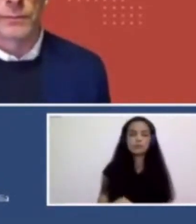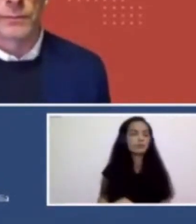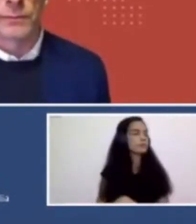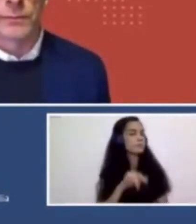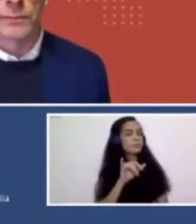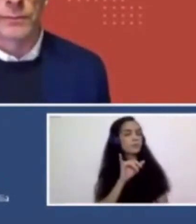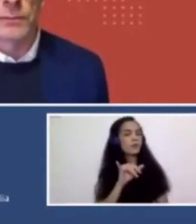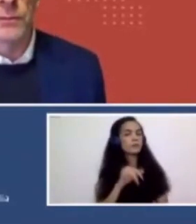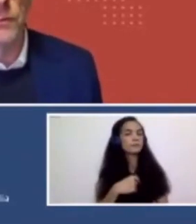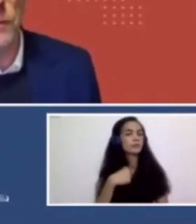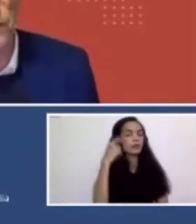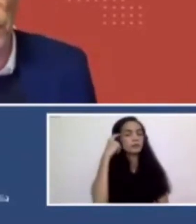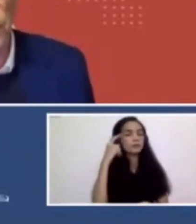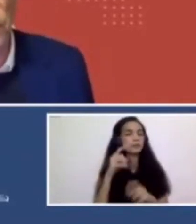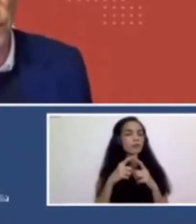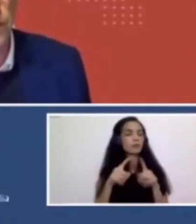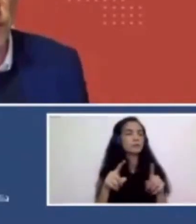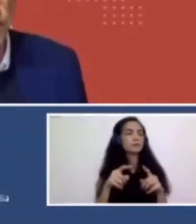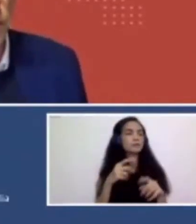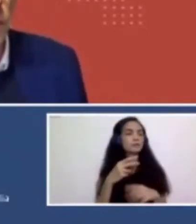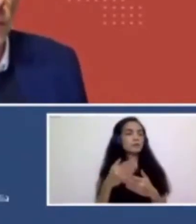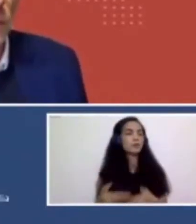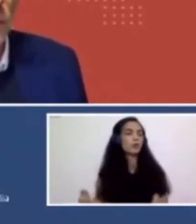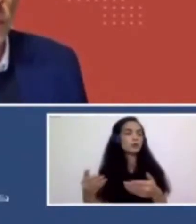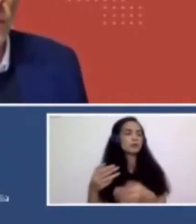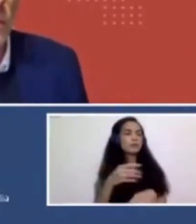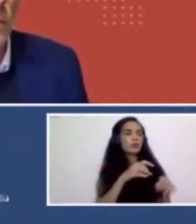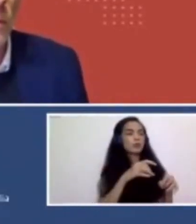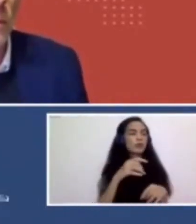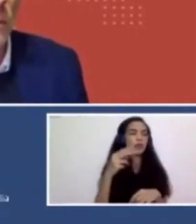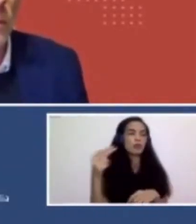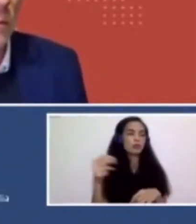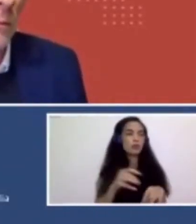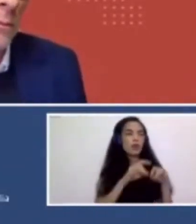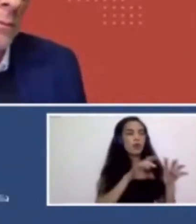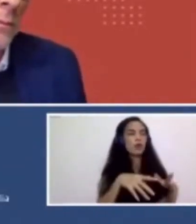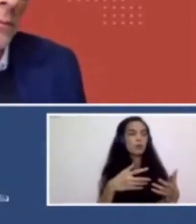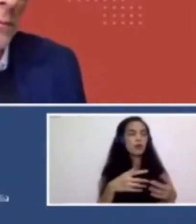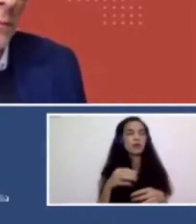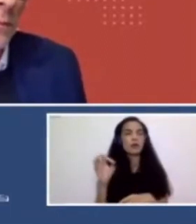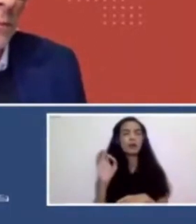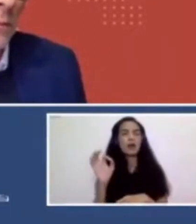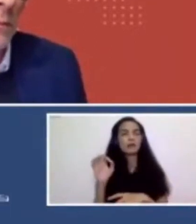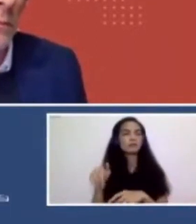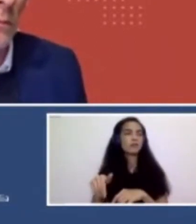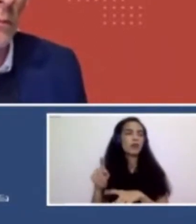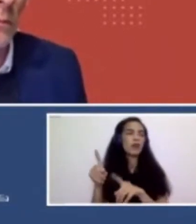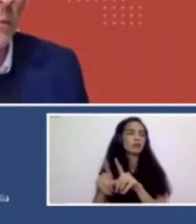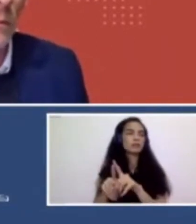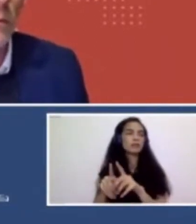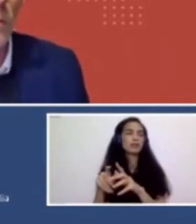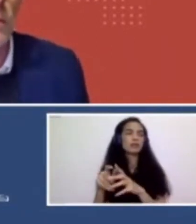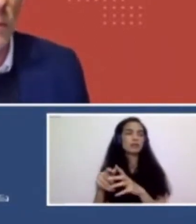difference, uh, with Indonesian context is that we don't have, like, a system in which, you know, artists can submit